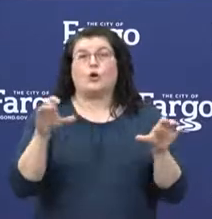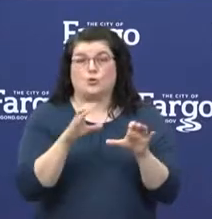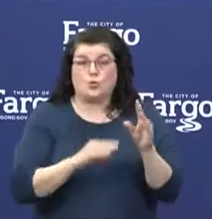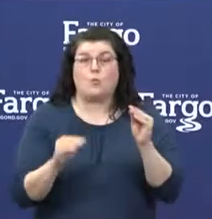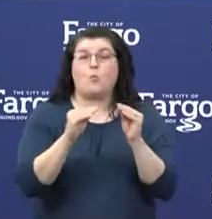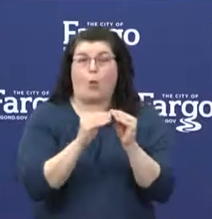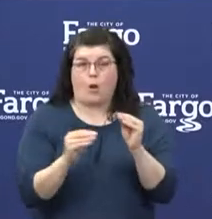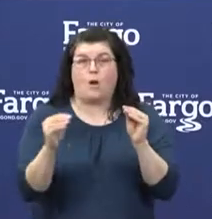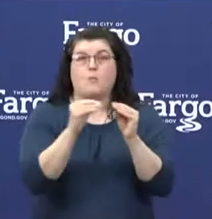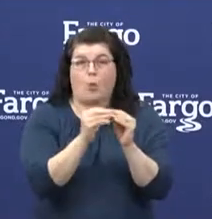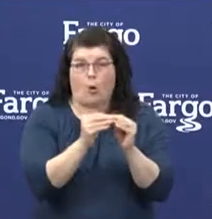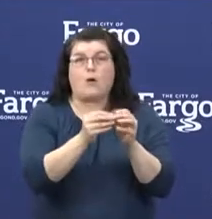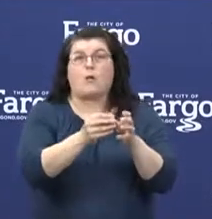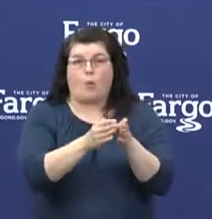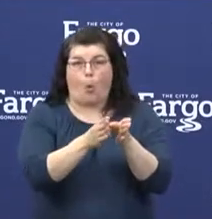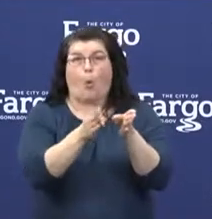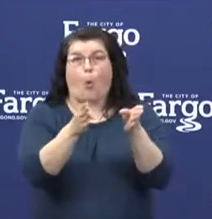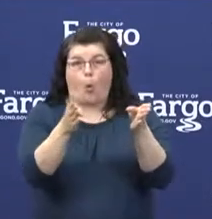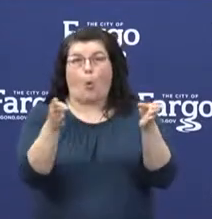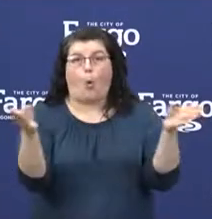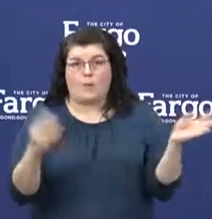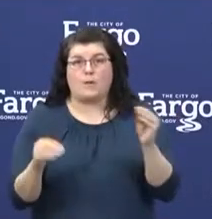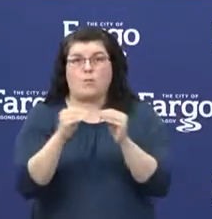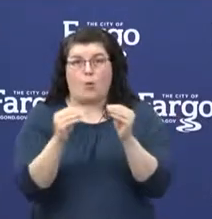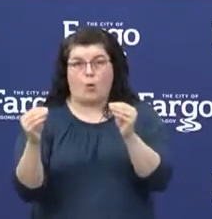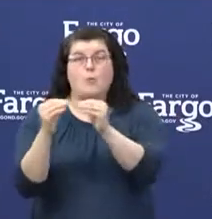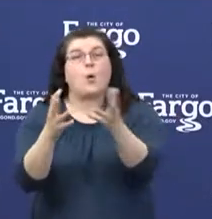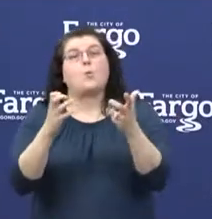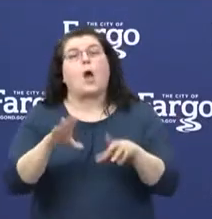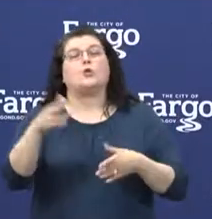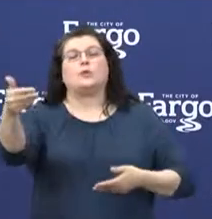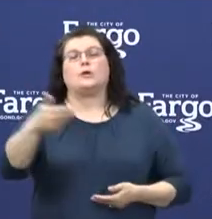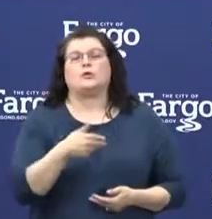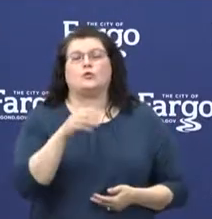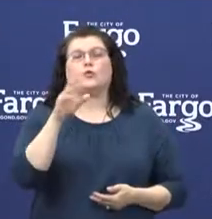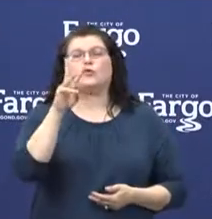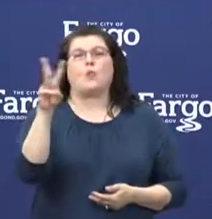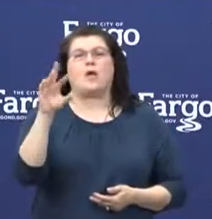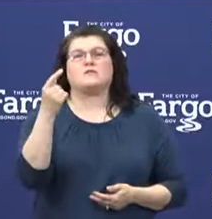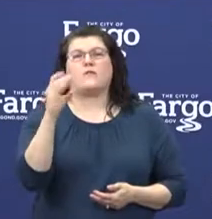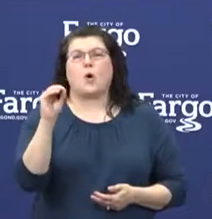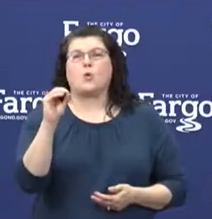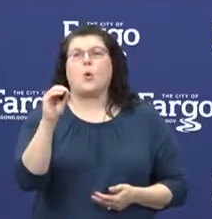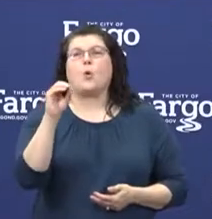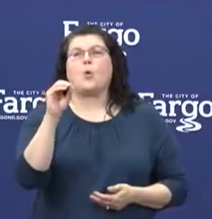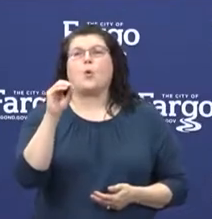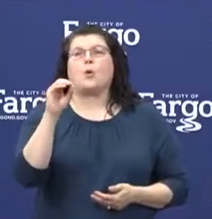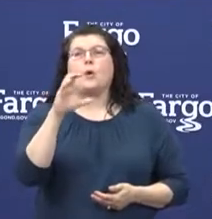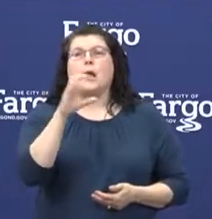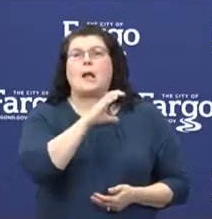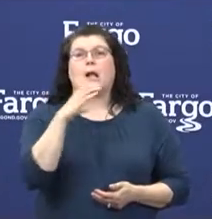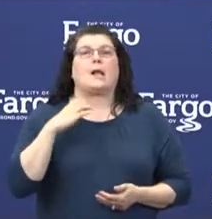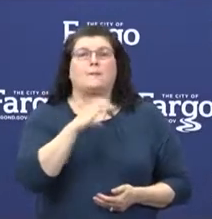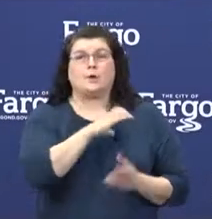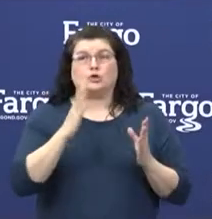time goes on. And now I'd like to introduce the West Fargo Commissioner President Bernie Dardis to talk about West Fargo.